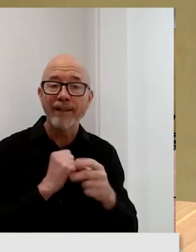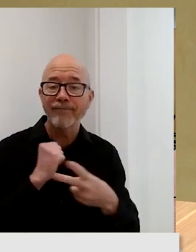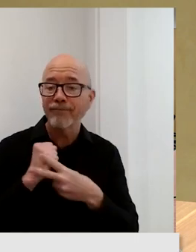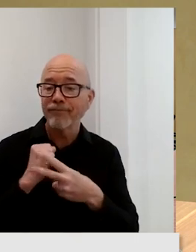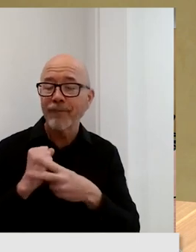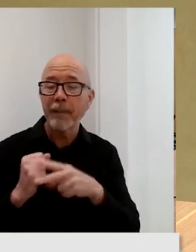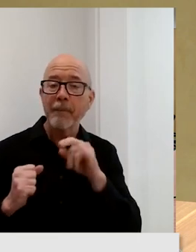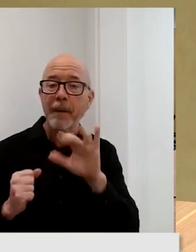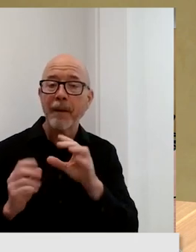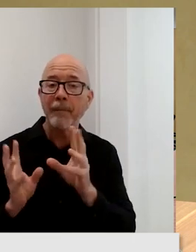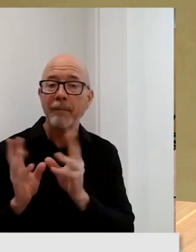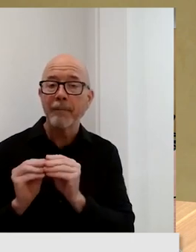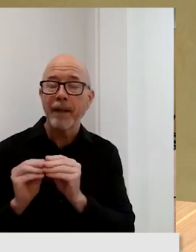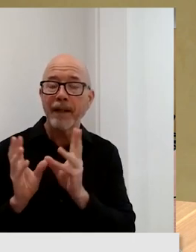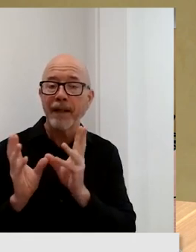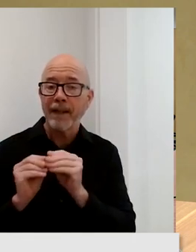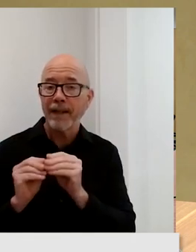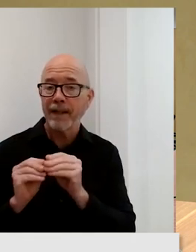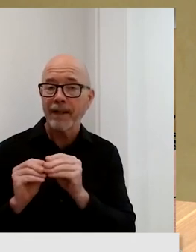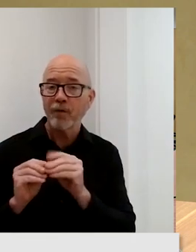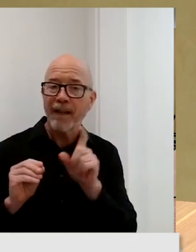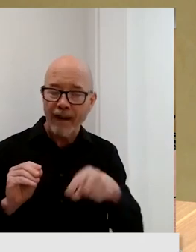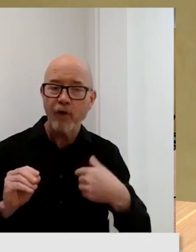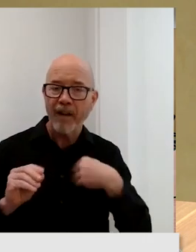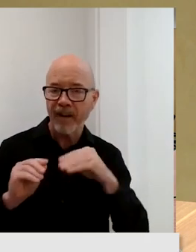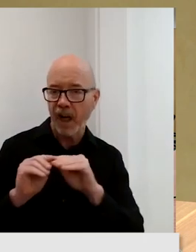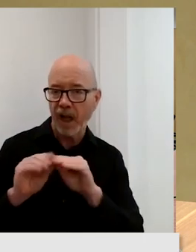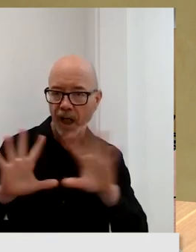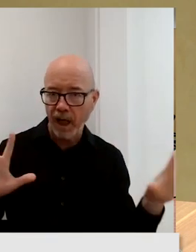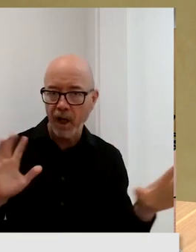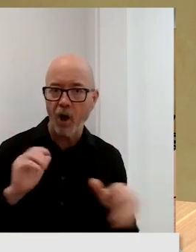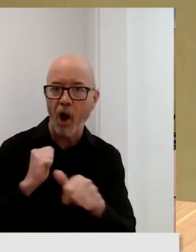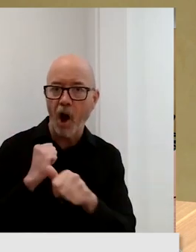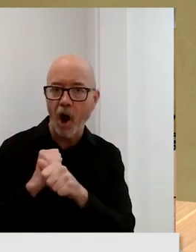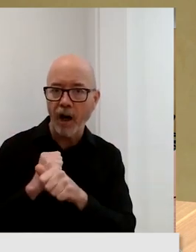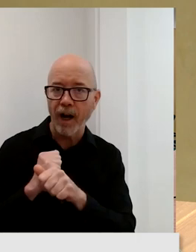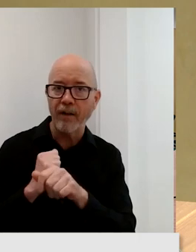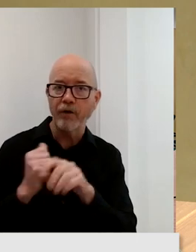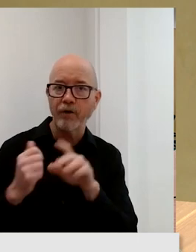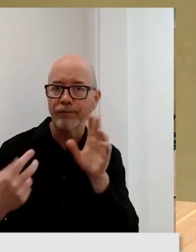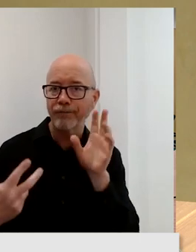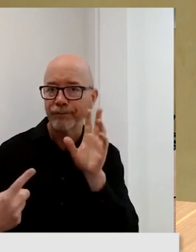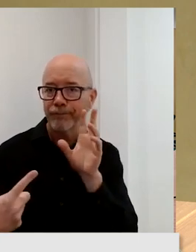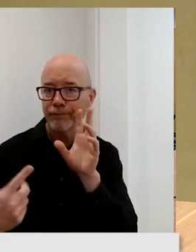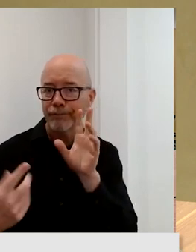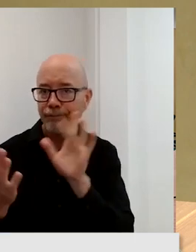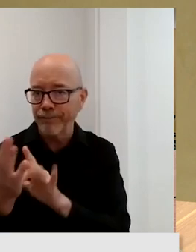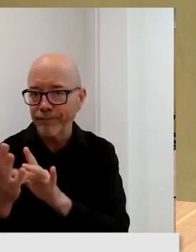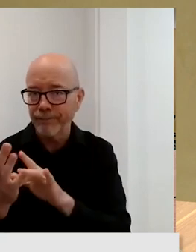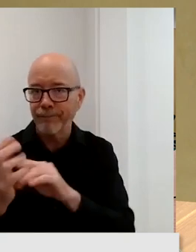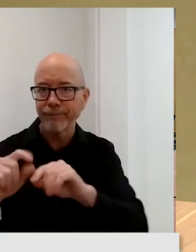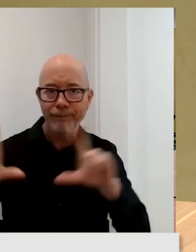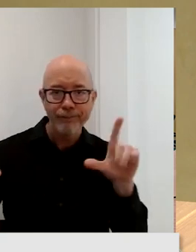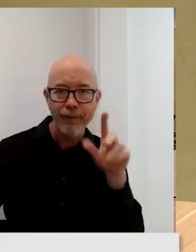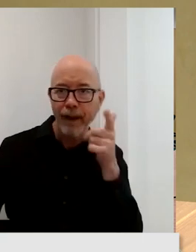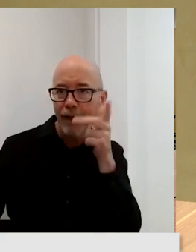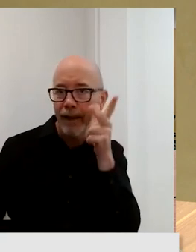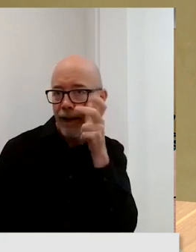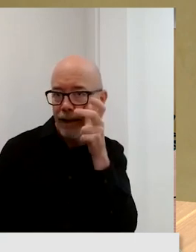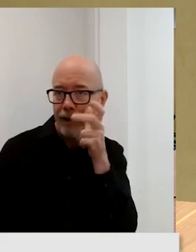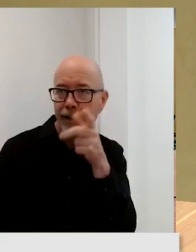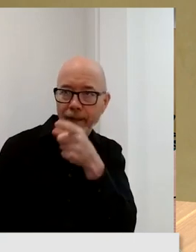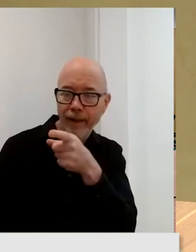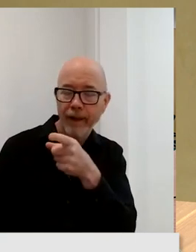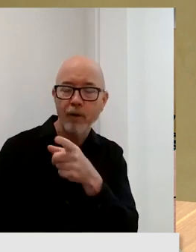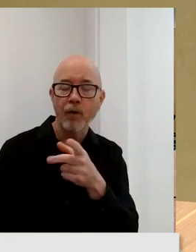as some of these transcripts and as some of these recordings are based on, uh, insufficient attention